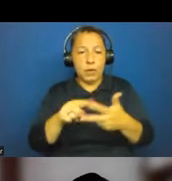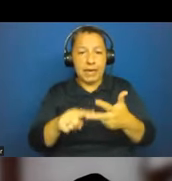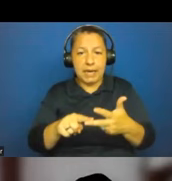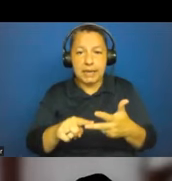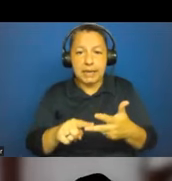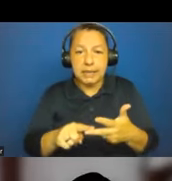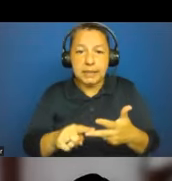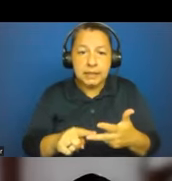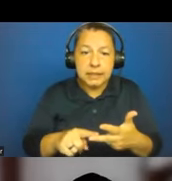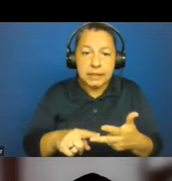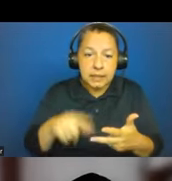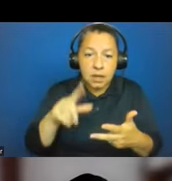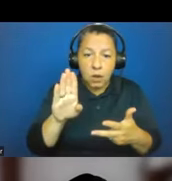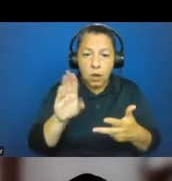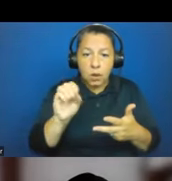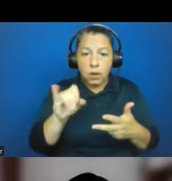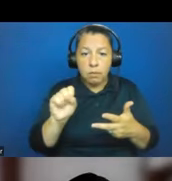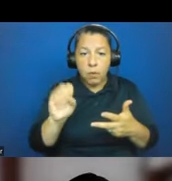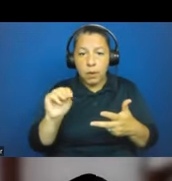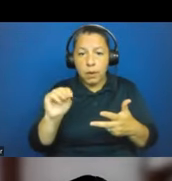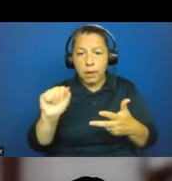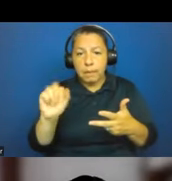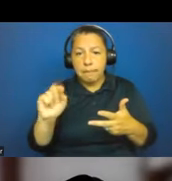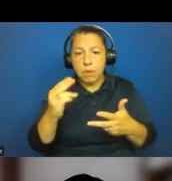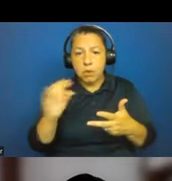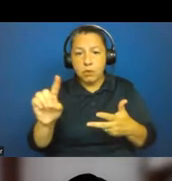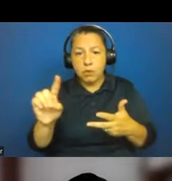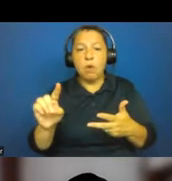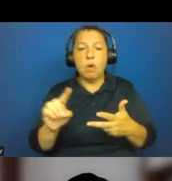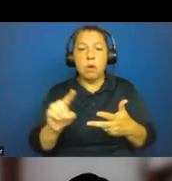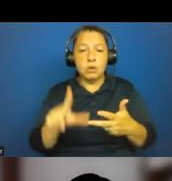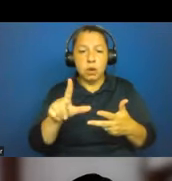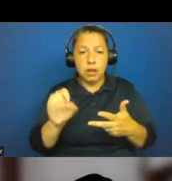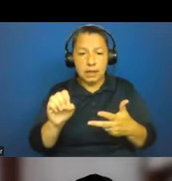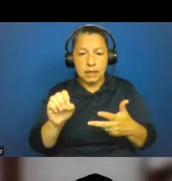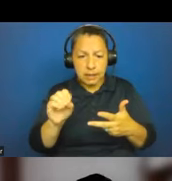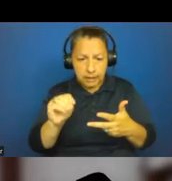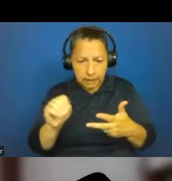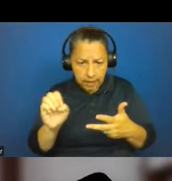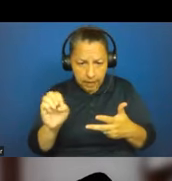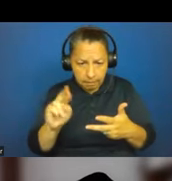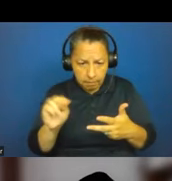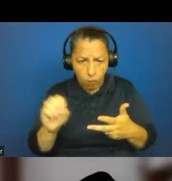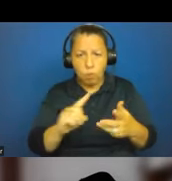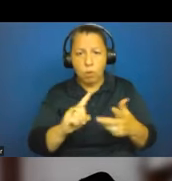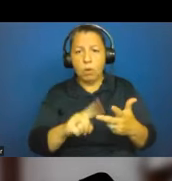Flat Island, and I'll just touch on the more in a slave population of the slave people that we recovered there.